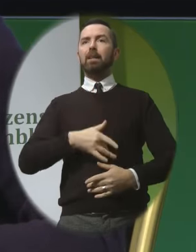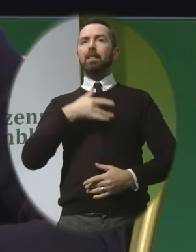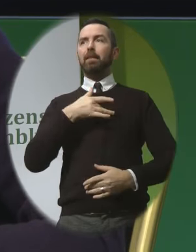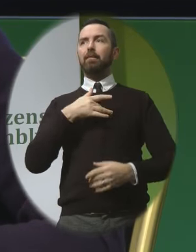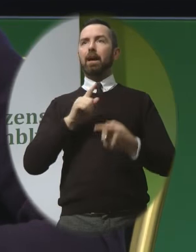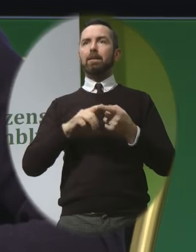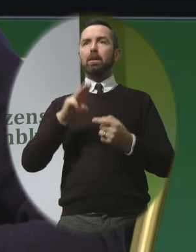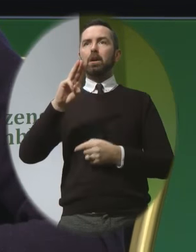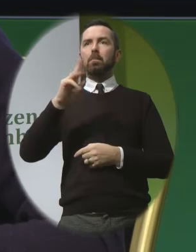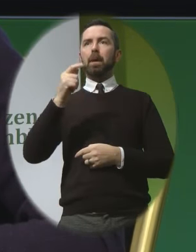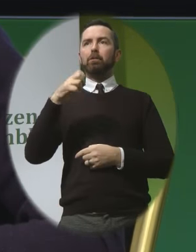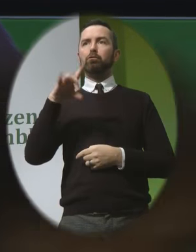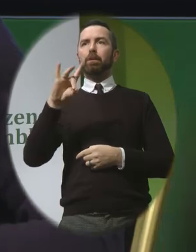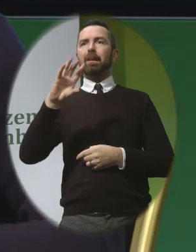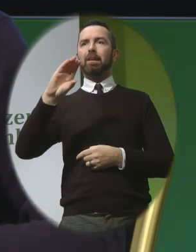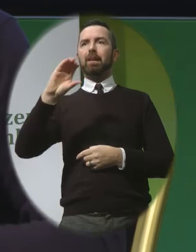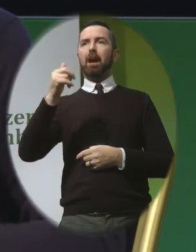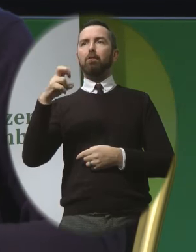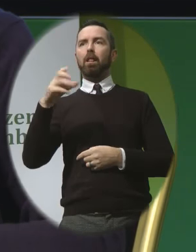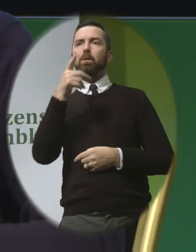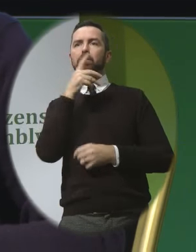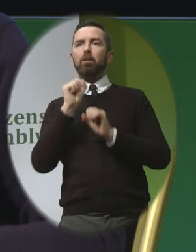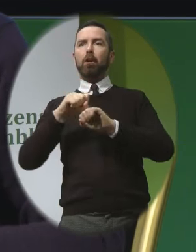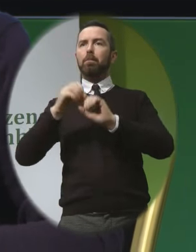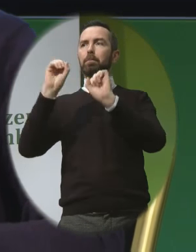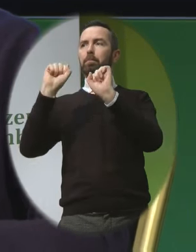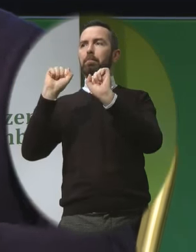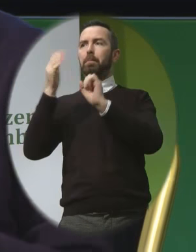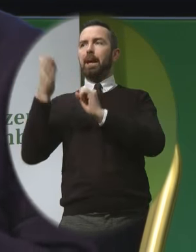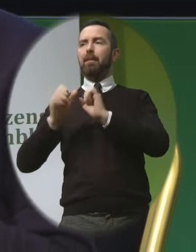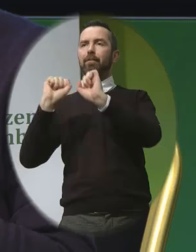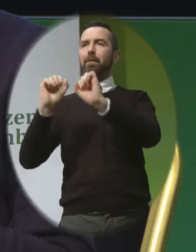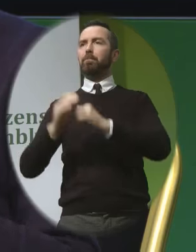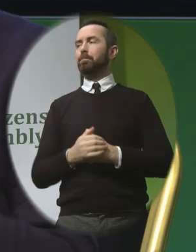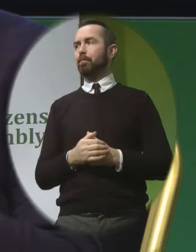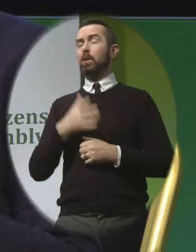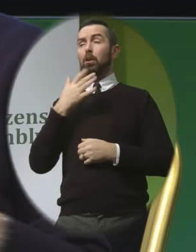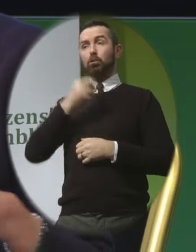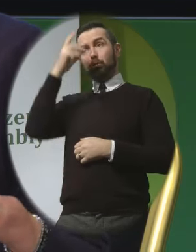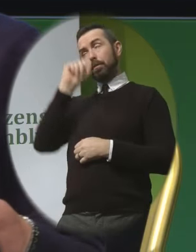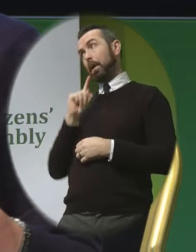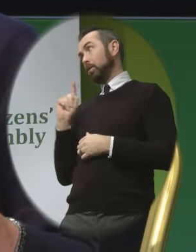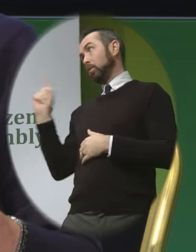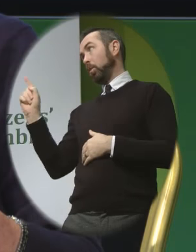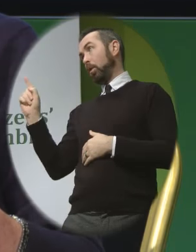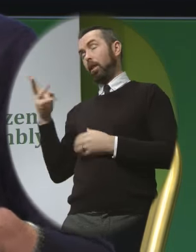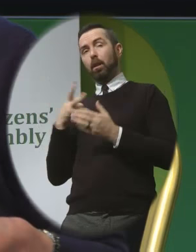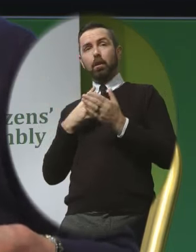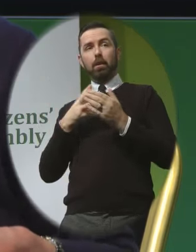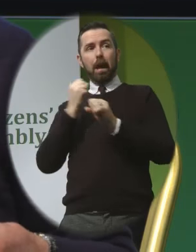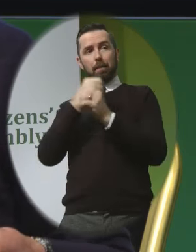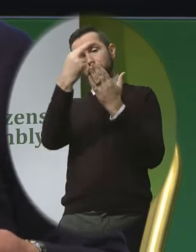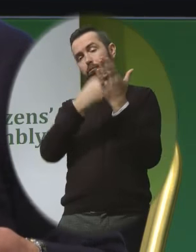Patrick Carr will speak on behalf of Family and Life and just to remind the speakers I don't know whether they were here when I was sort of laying down the law